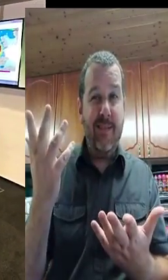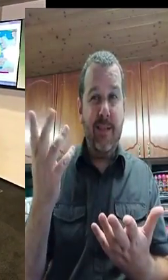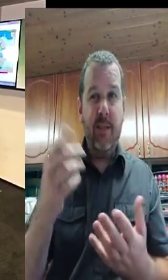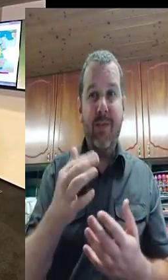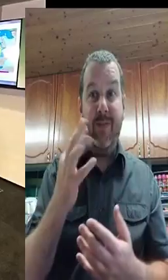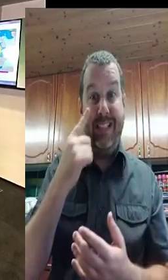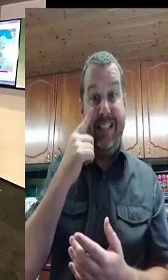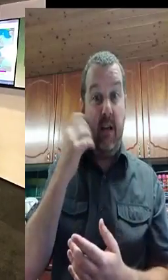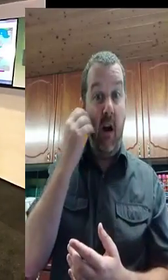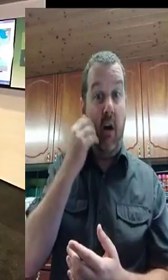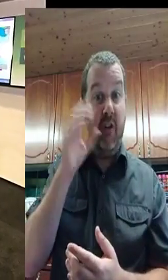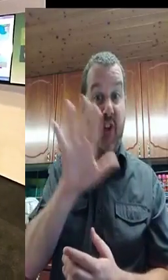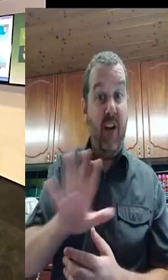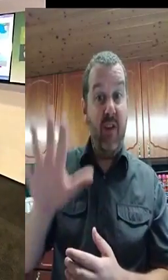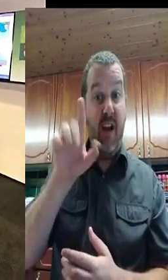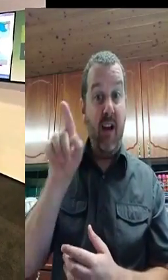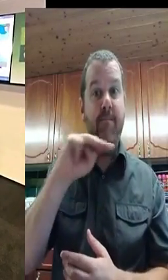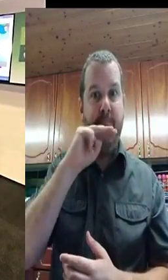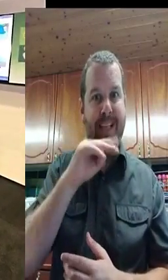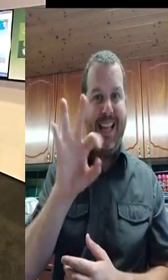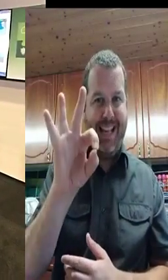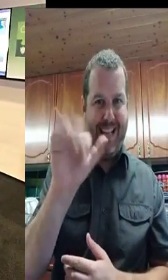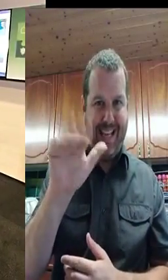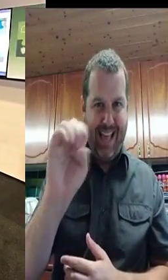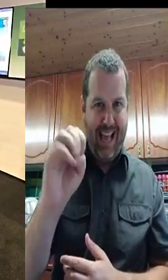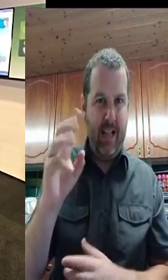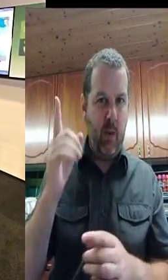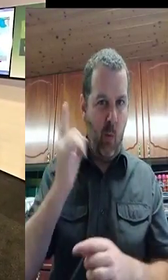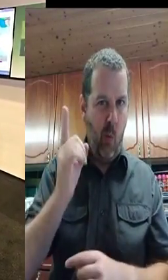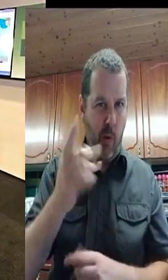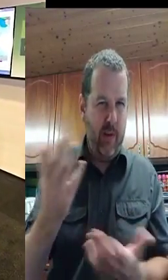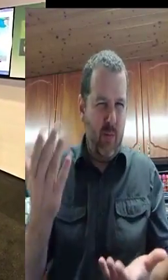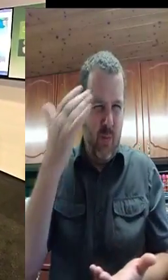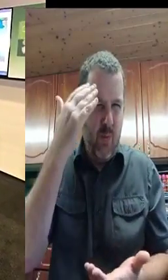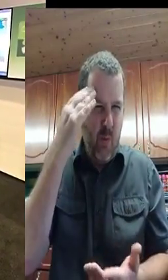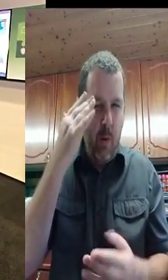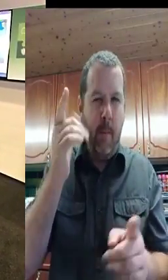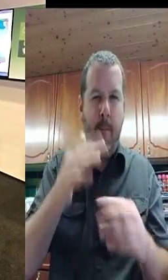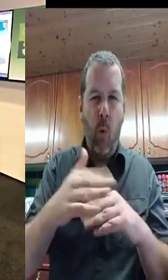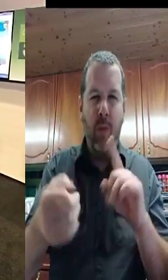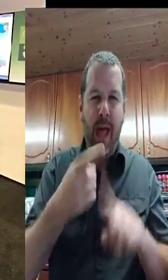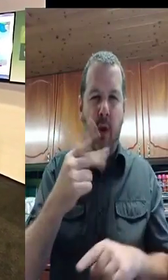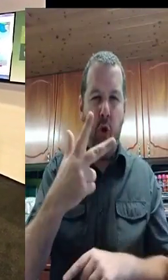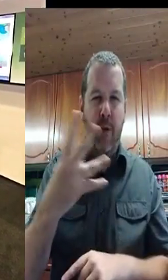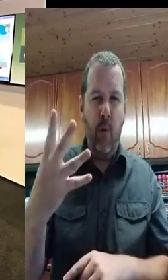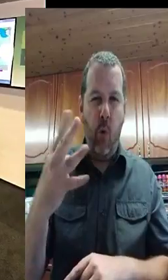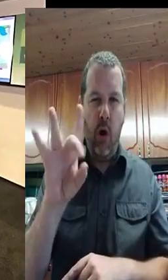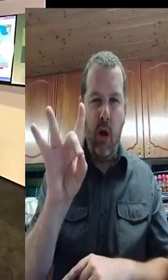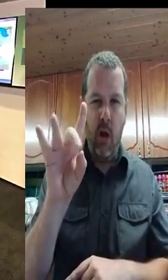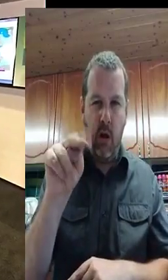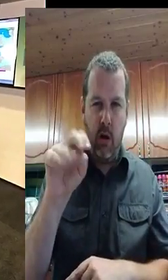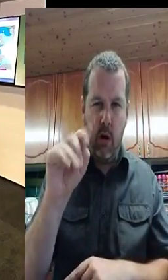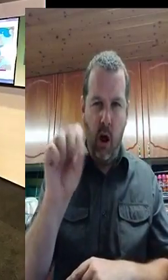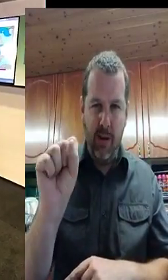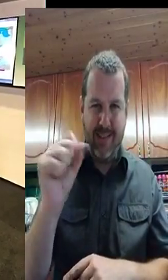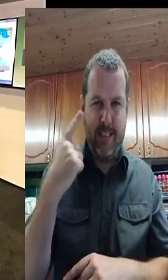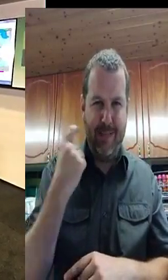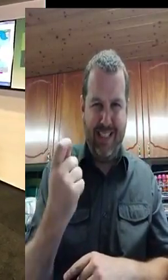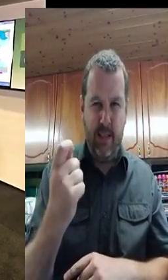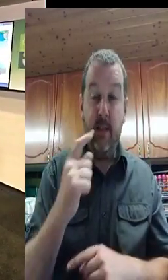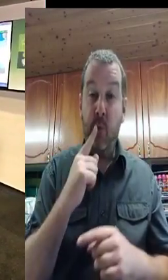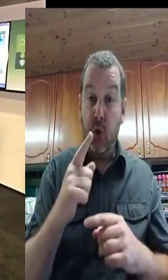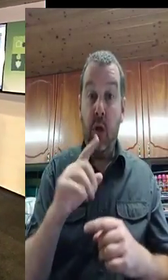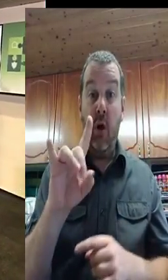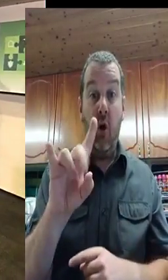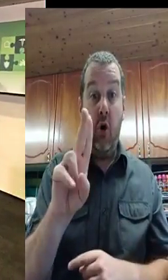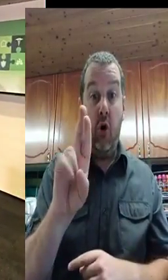general sea area at the moment. And, as Sean just said, we've stacked this red warnings out from the western and southern coast. And,